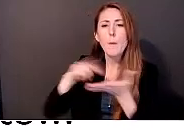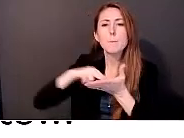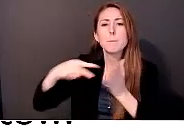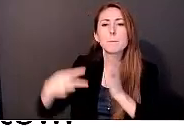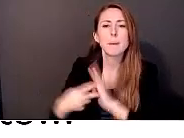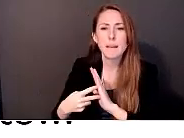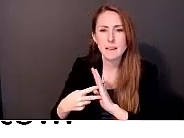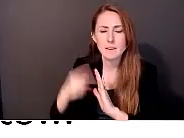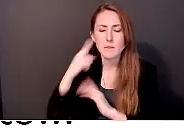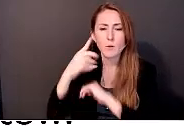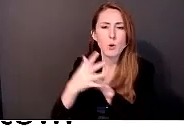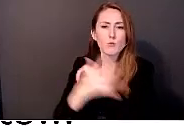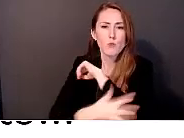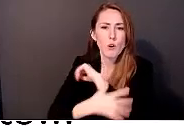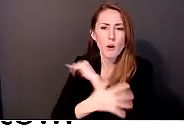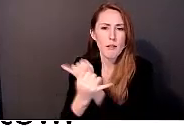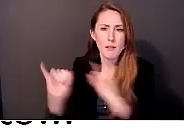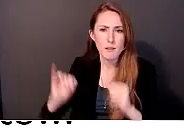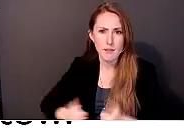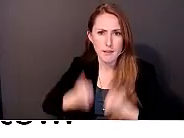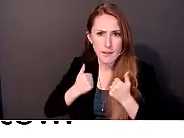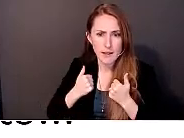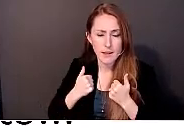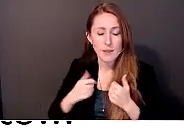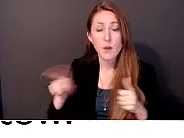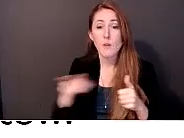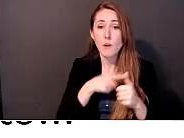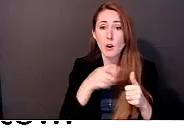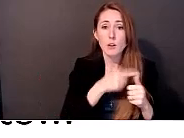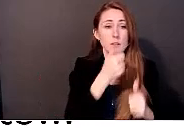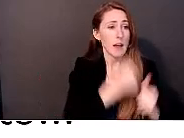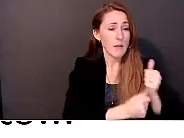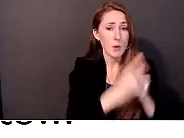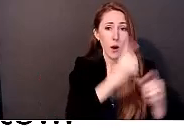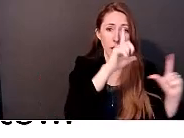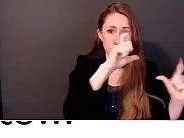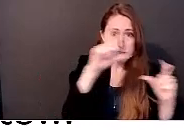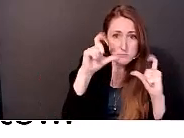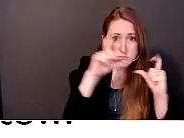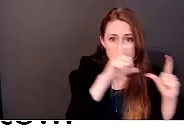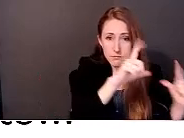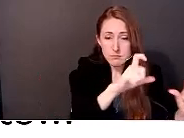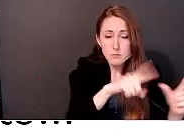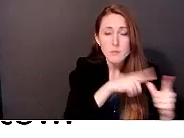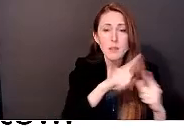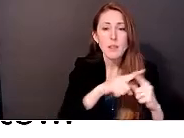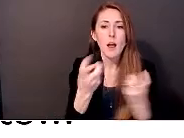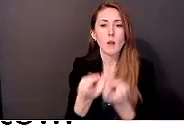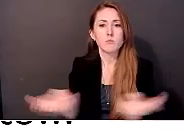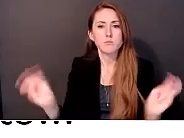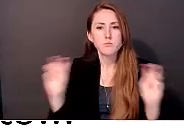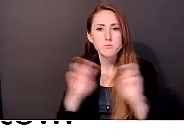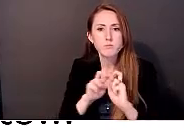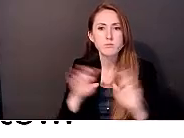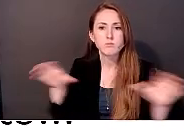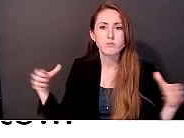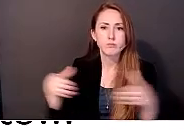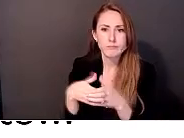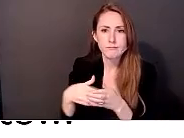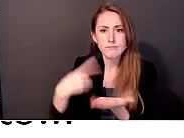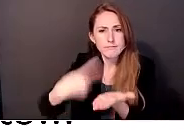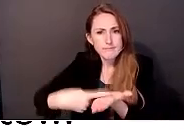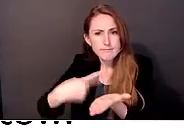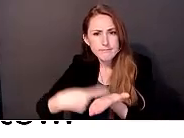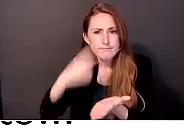Uh, we did this first, we had everyone take photos, and then we all got together collectively, looked at those photos, discussed them, and